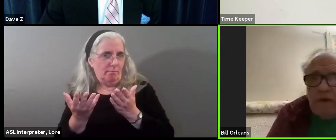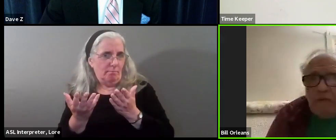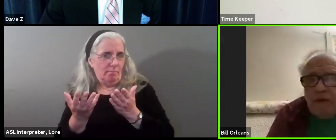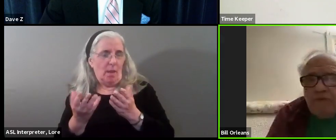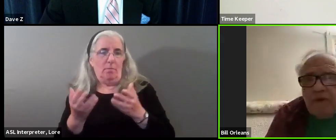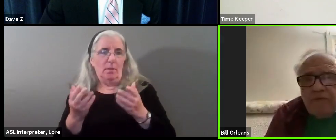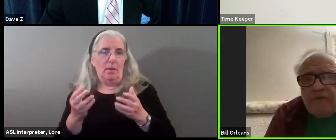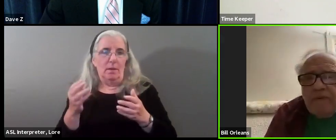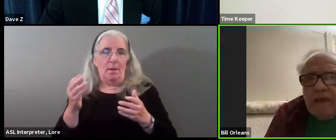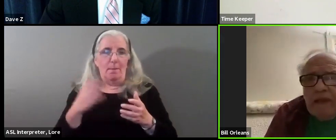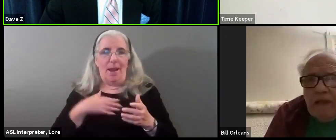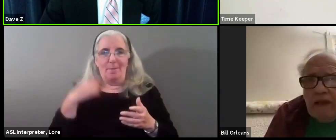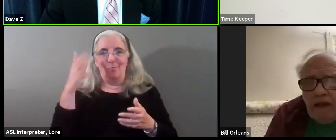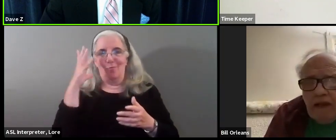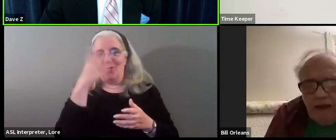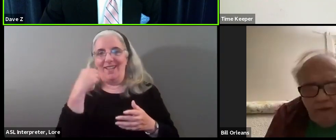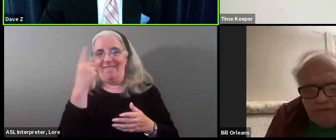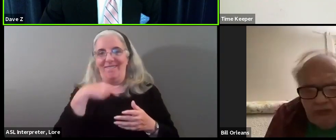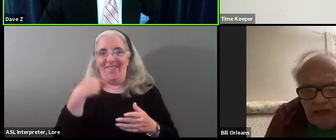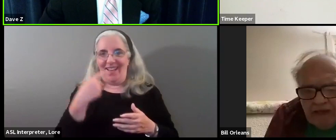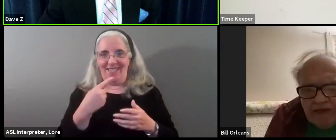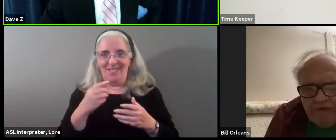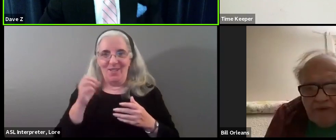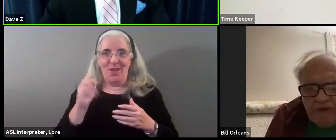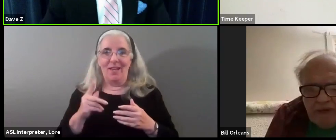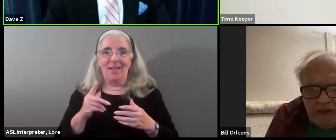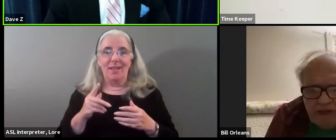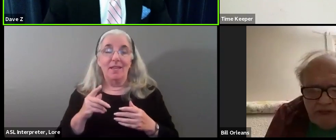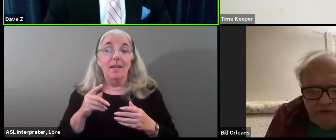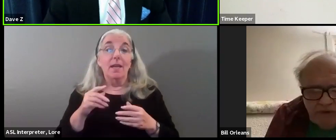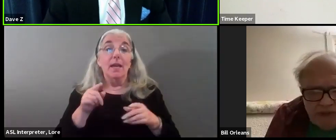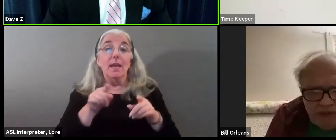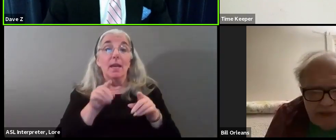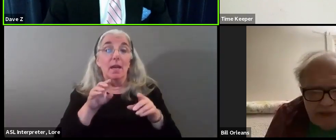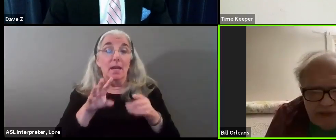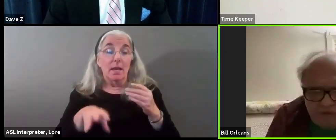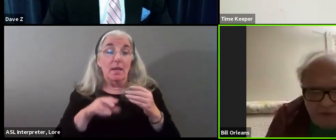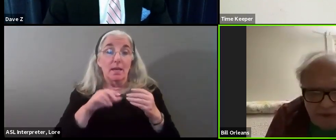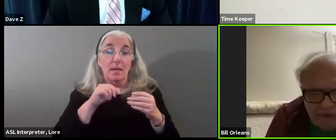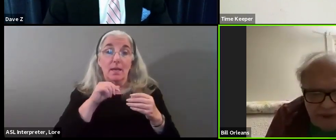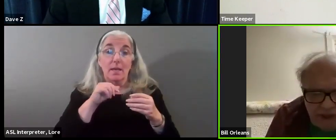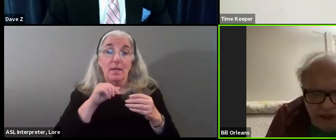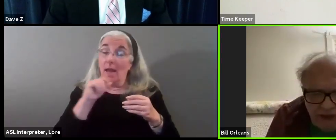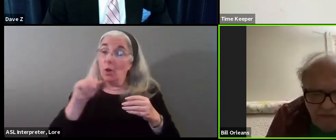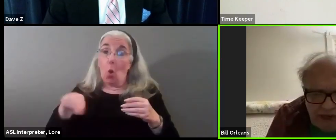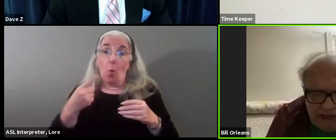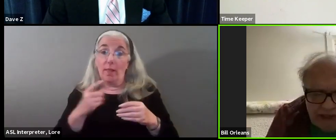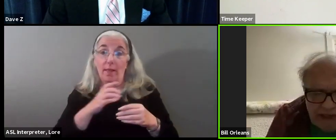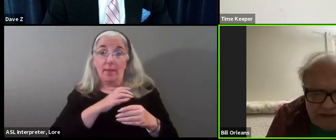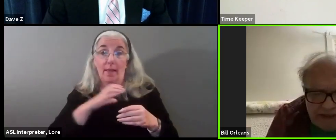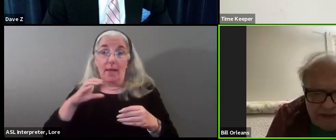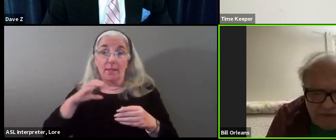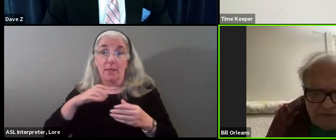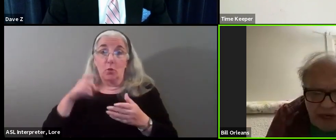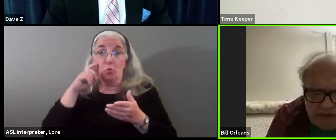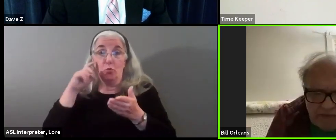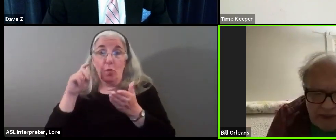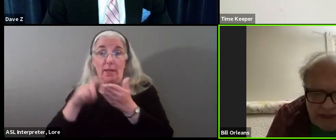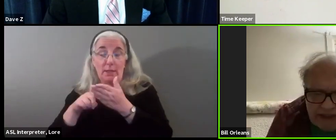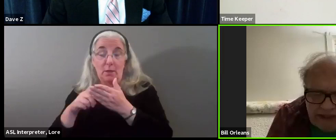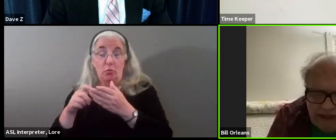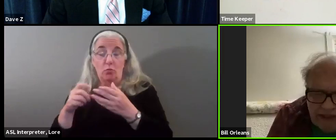there's my pretty face. There you go. All right. In addition to the council recognizing its